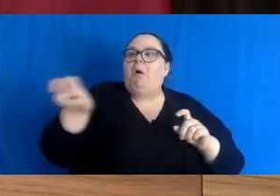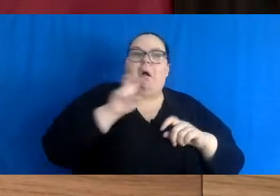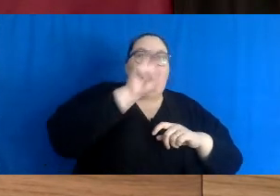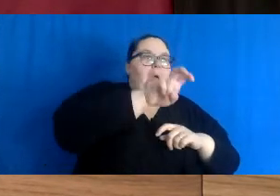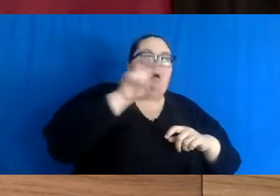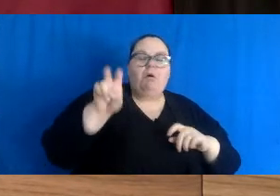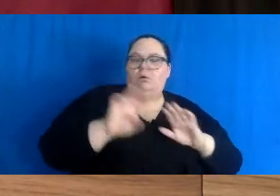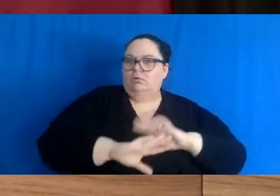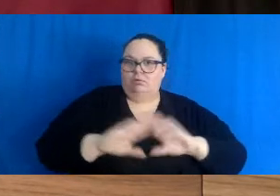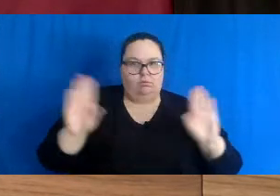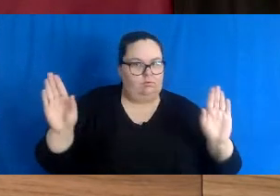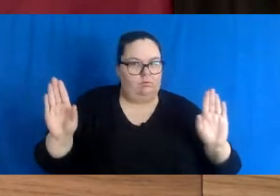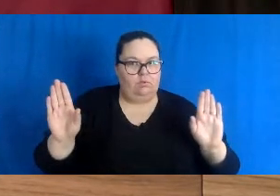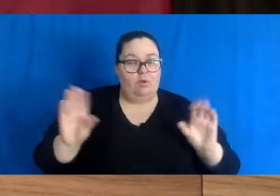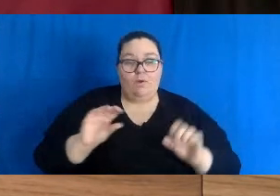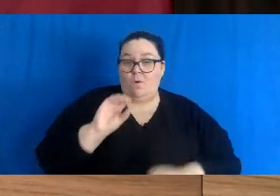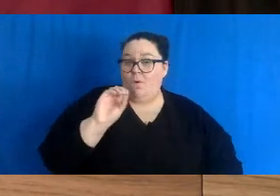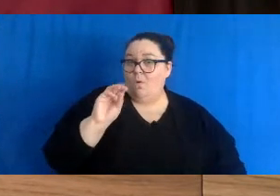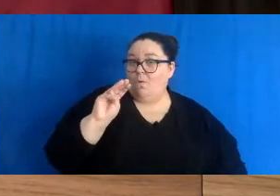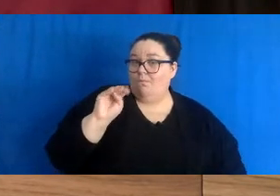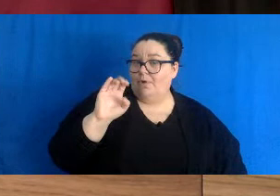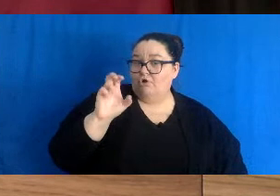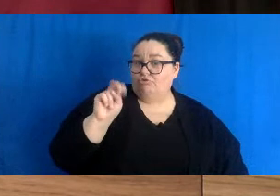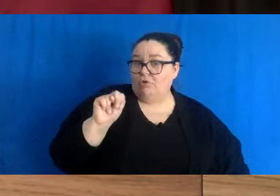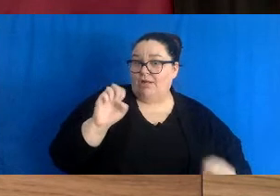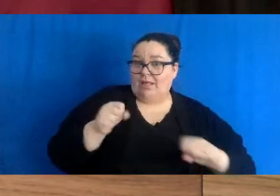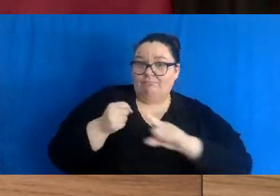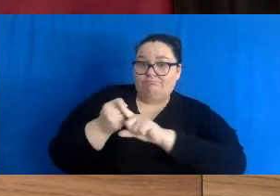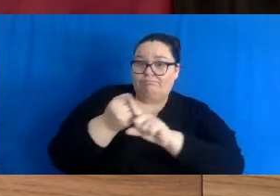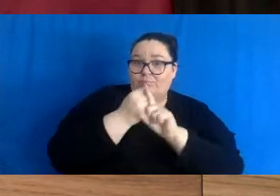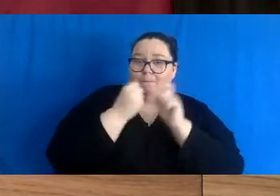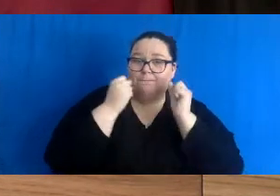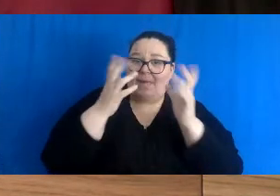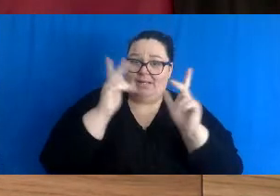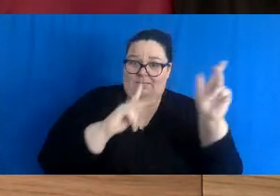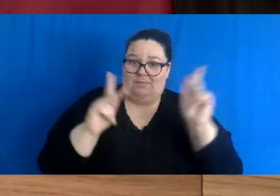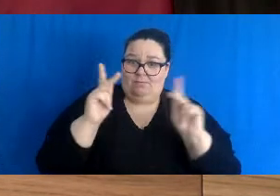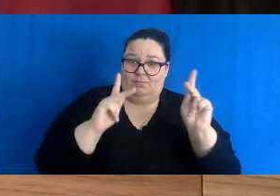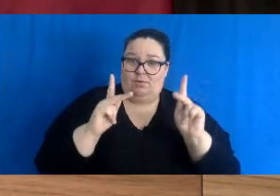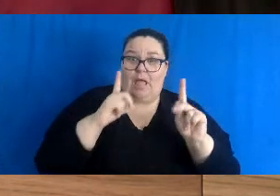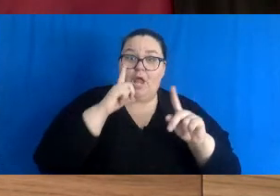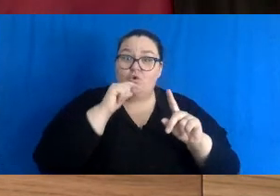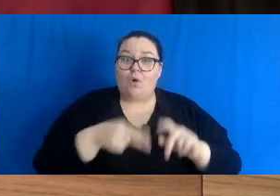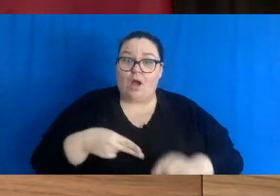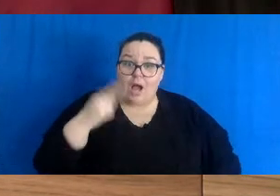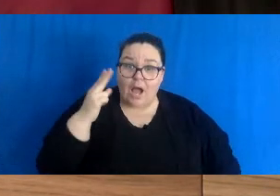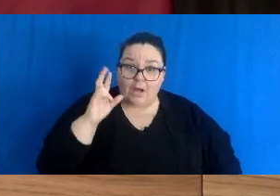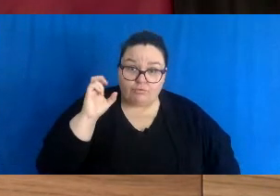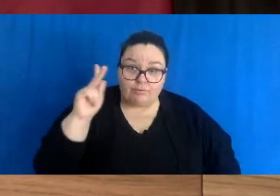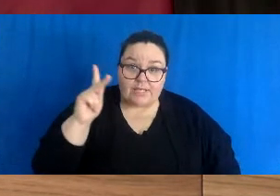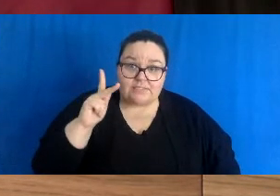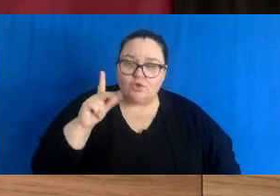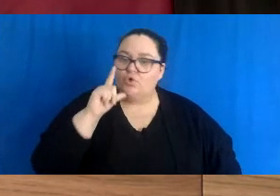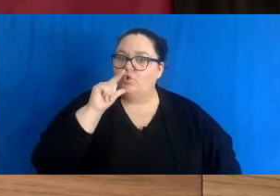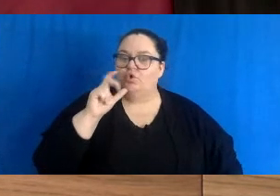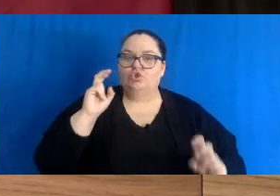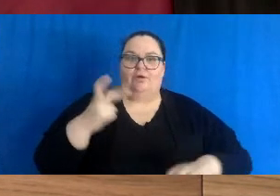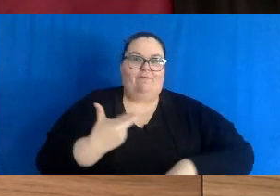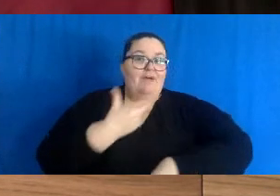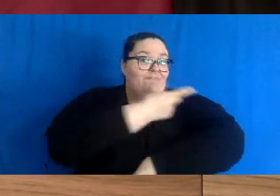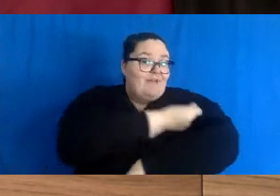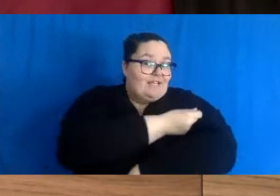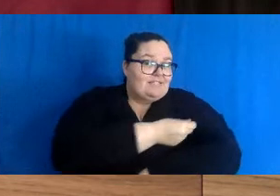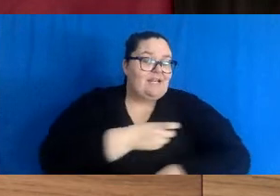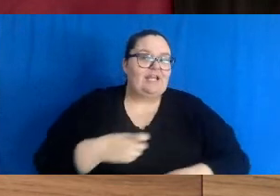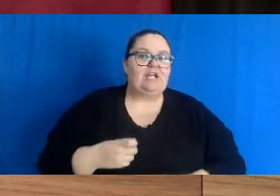The Omicron variant can infect anyone, but those at the greatest risk are the unvaccinated and the under-vaccinated, which includes those who